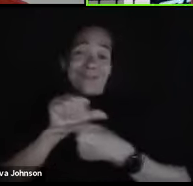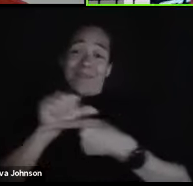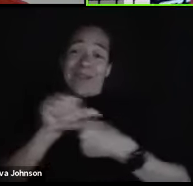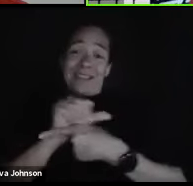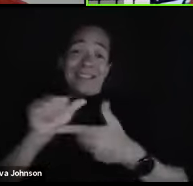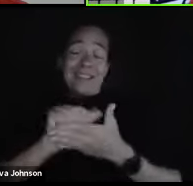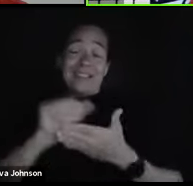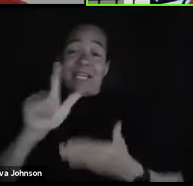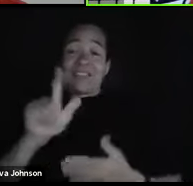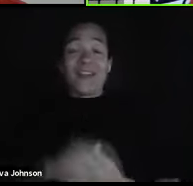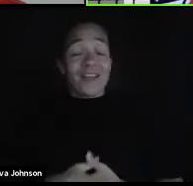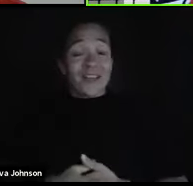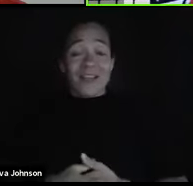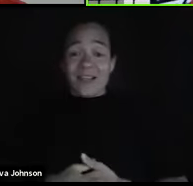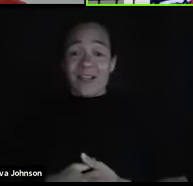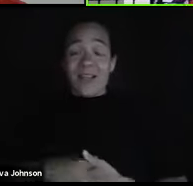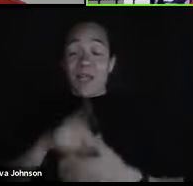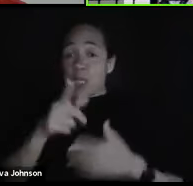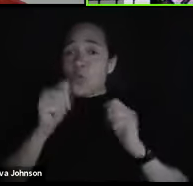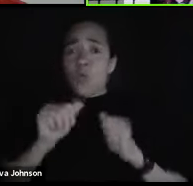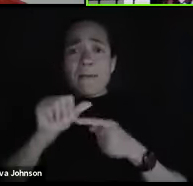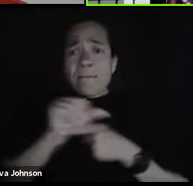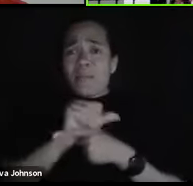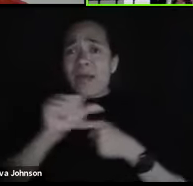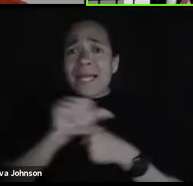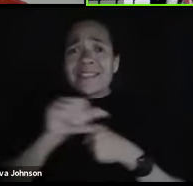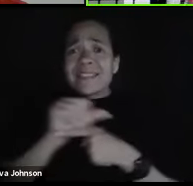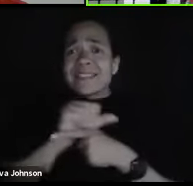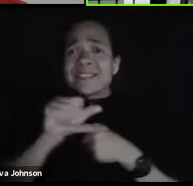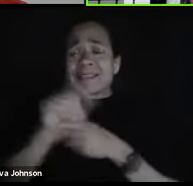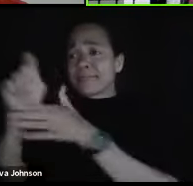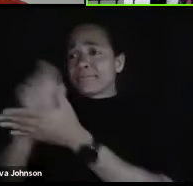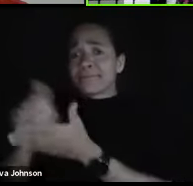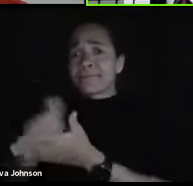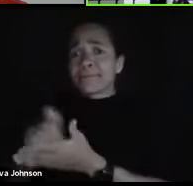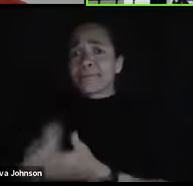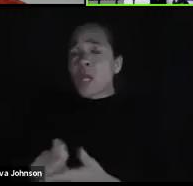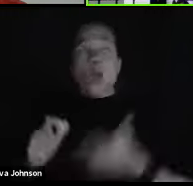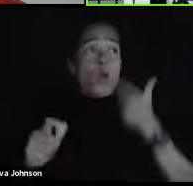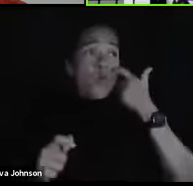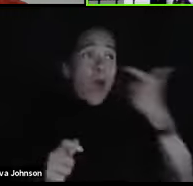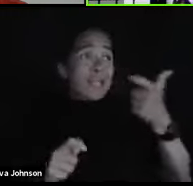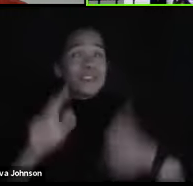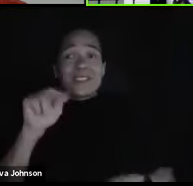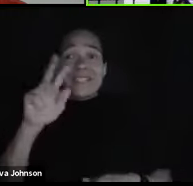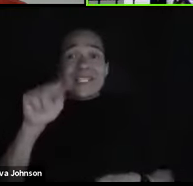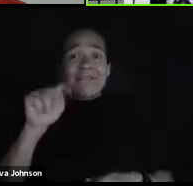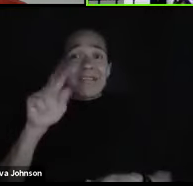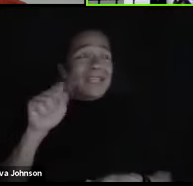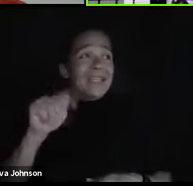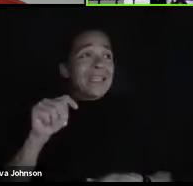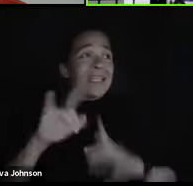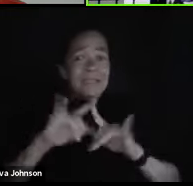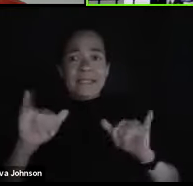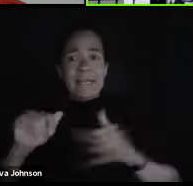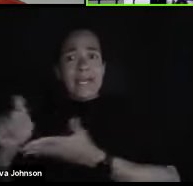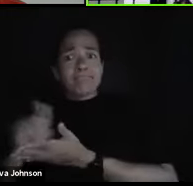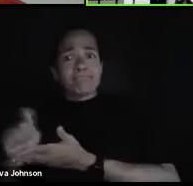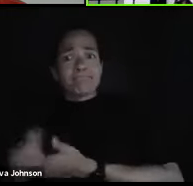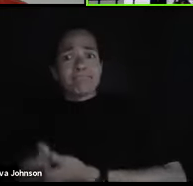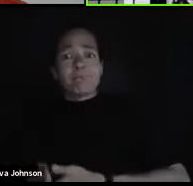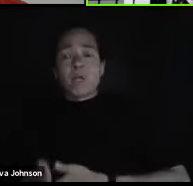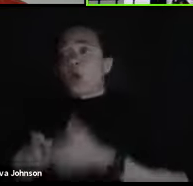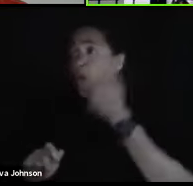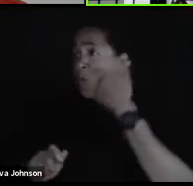And you can practice taking good notes by looking at any TV program or looking at any talk